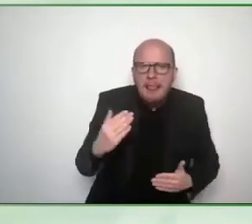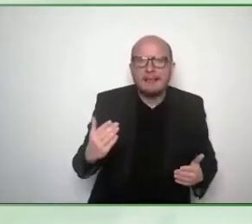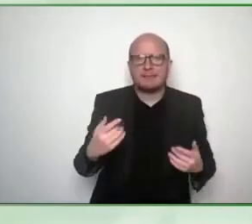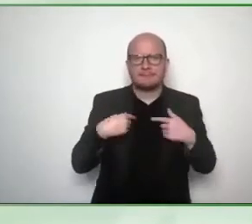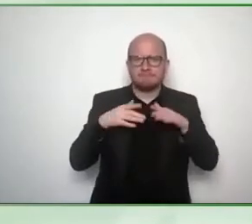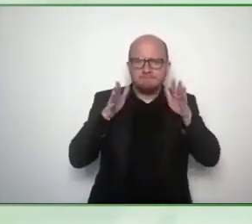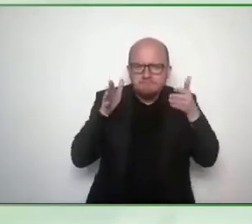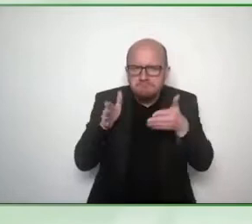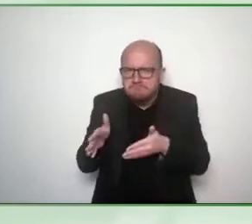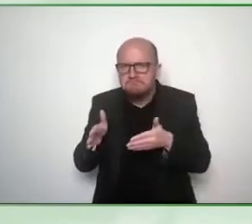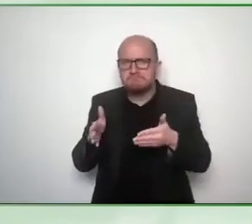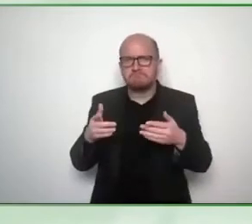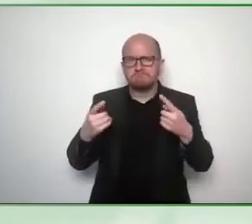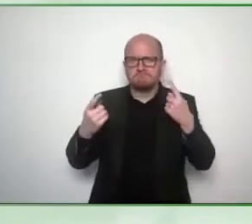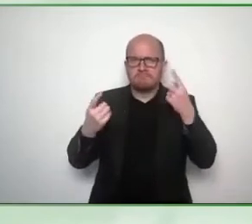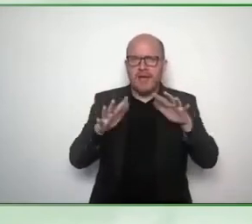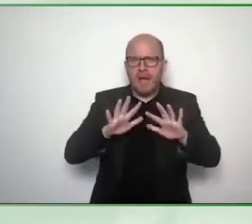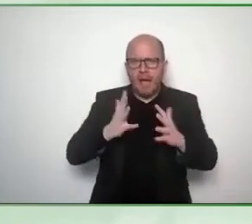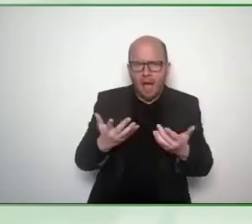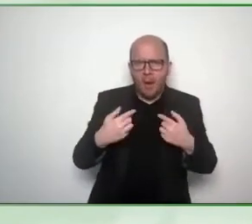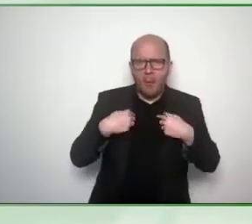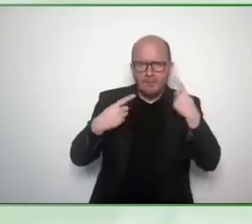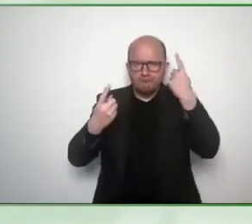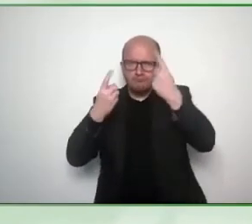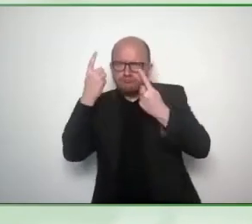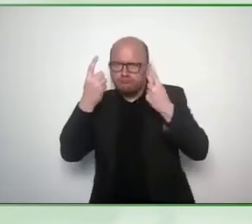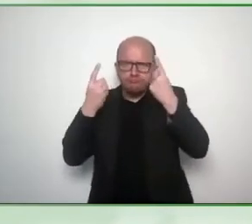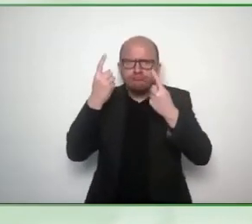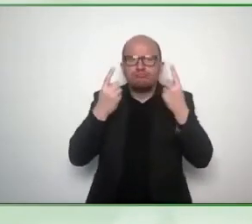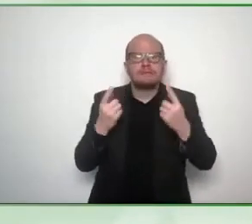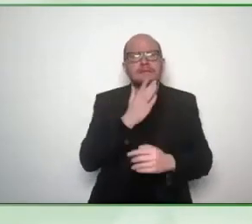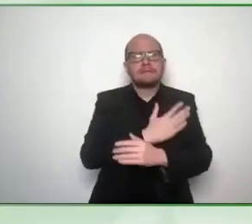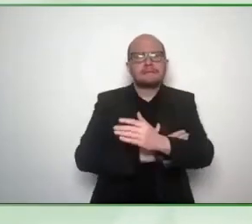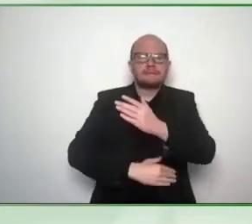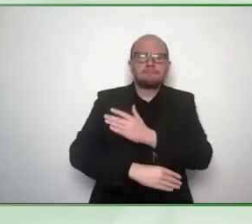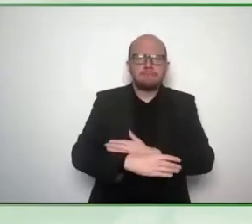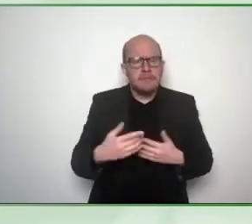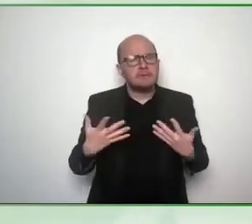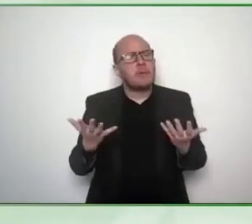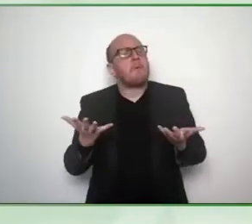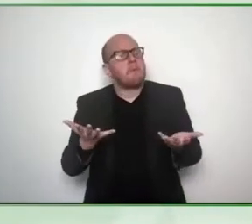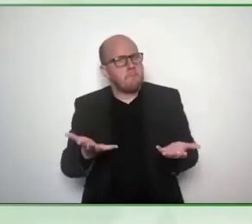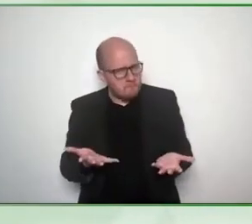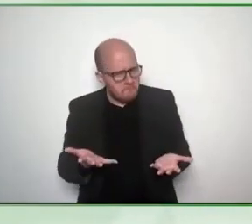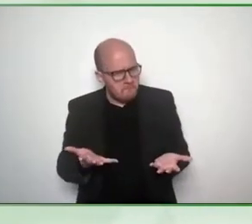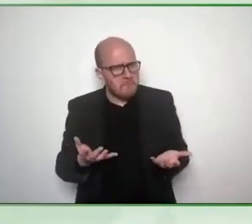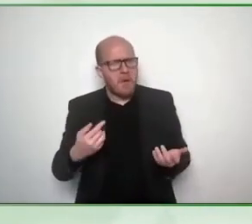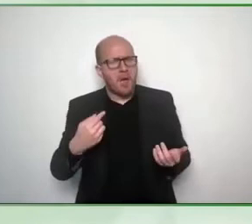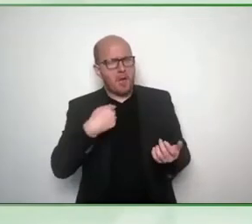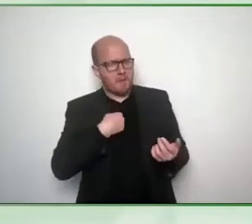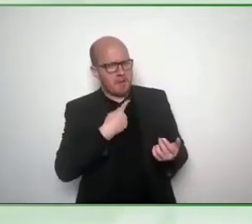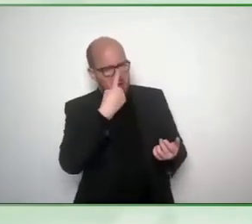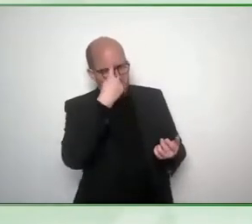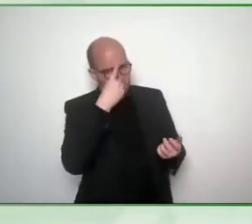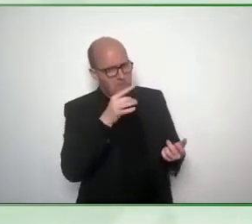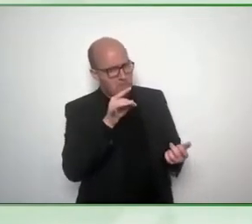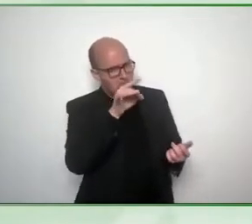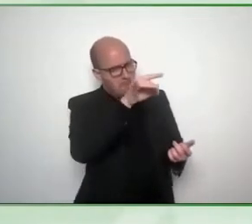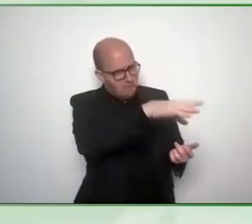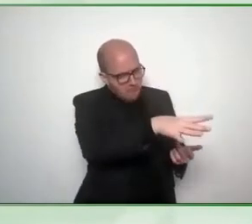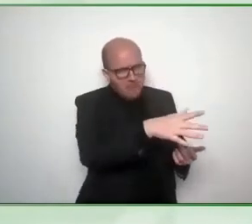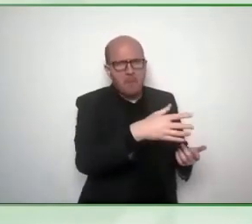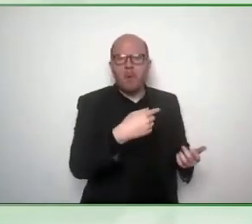think and i want to see a few a agree is that um we ask for accessibility and inclusion